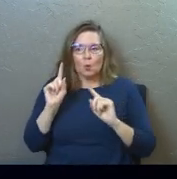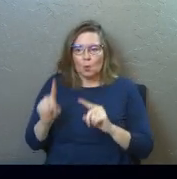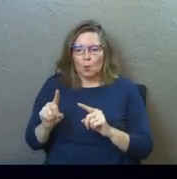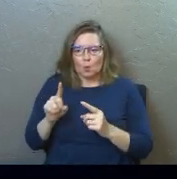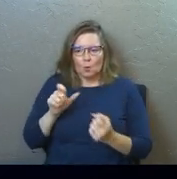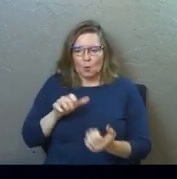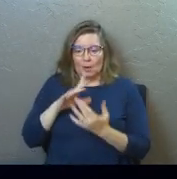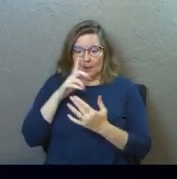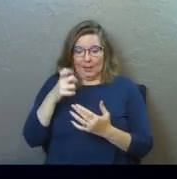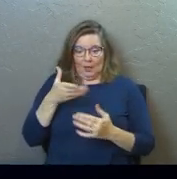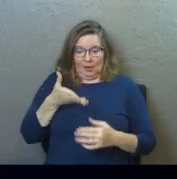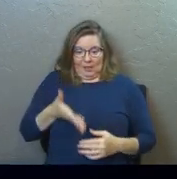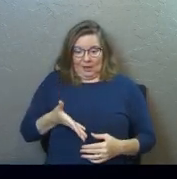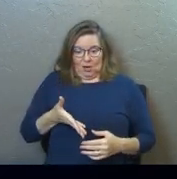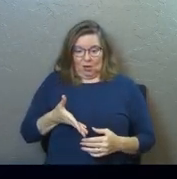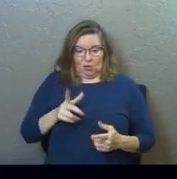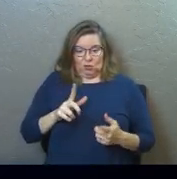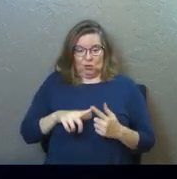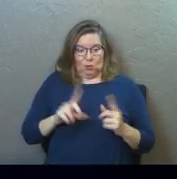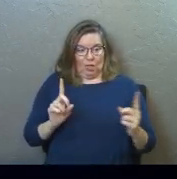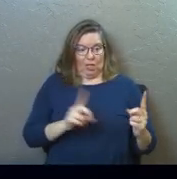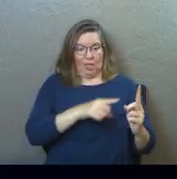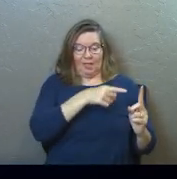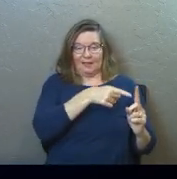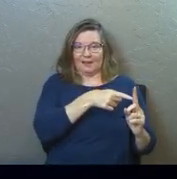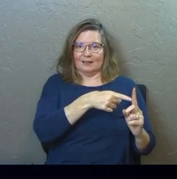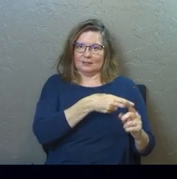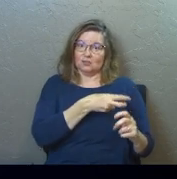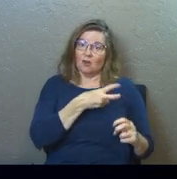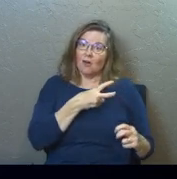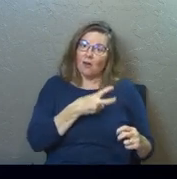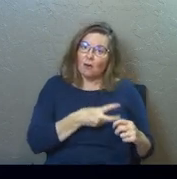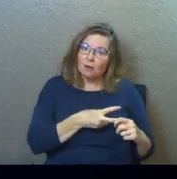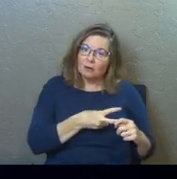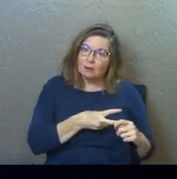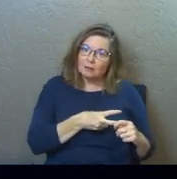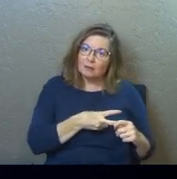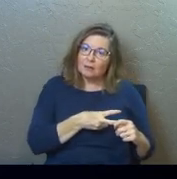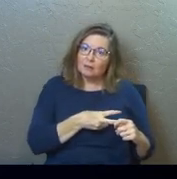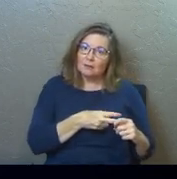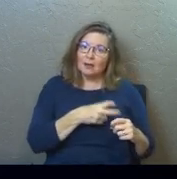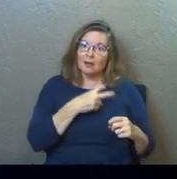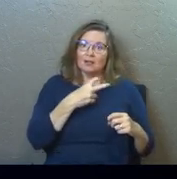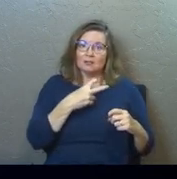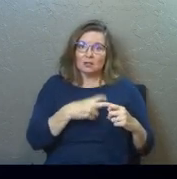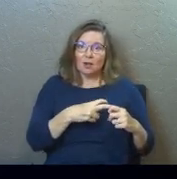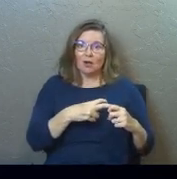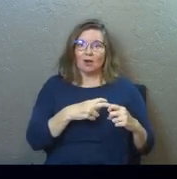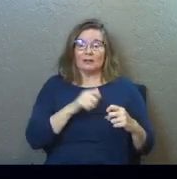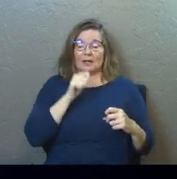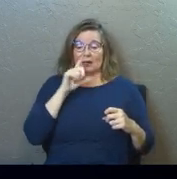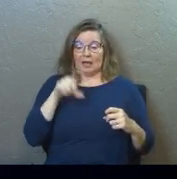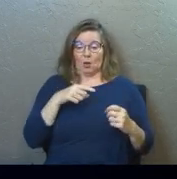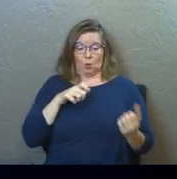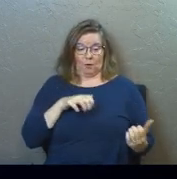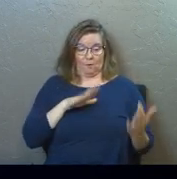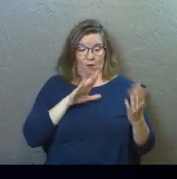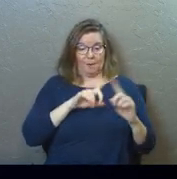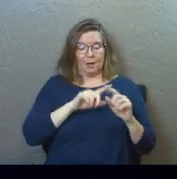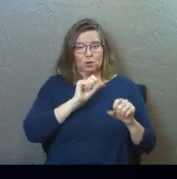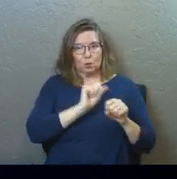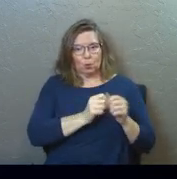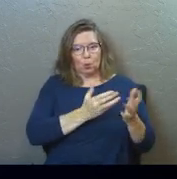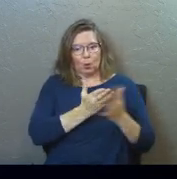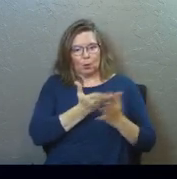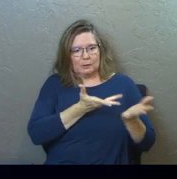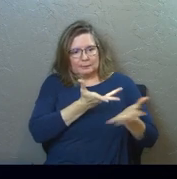there, because going there to the source is hard, it's hard to go, and not just confront, but to